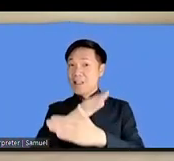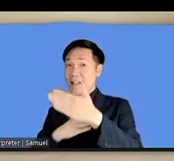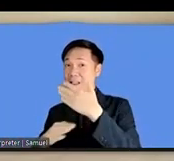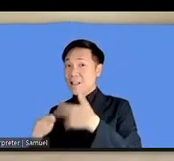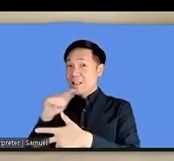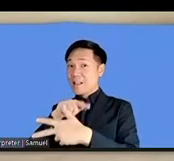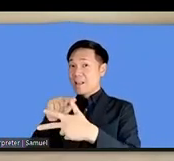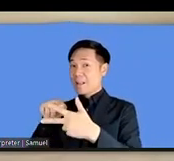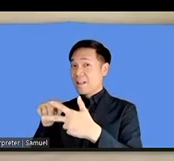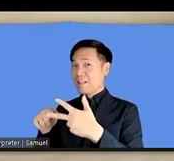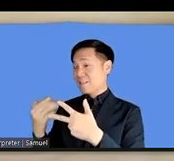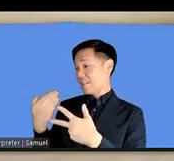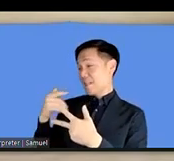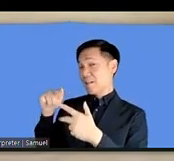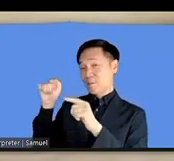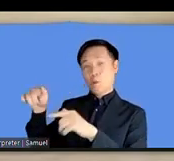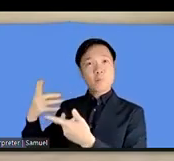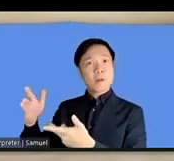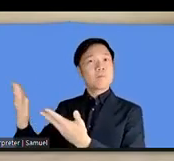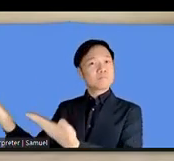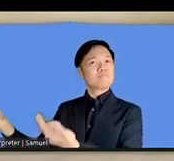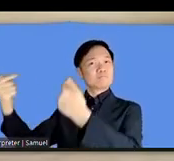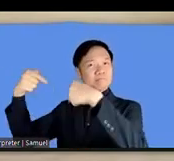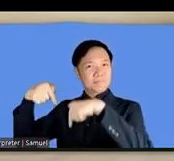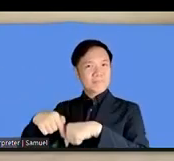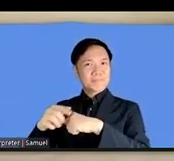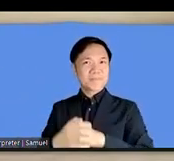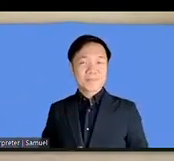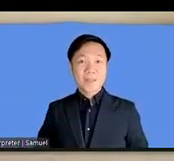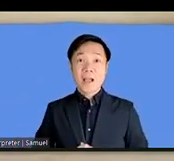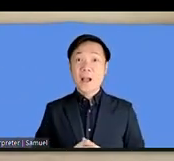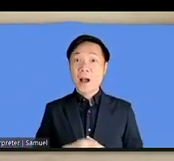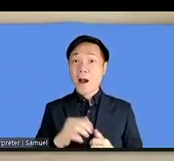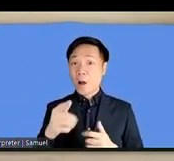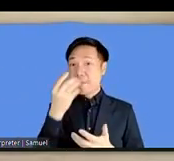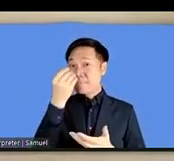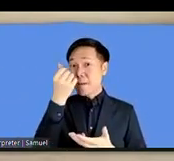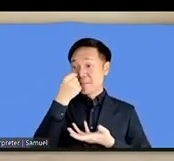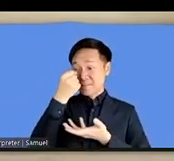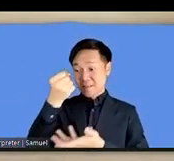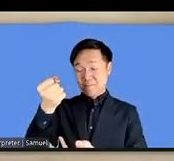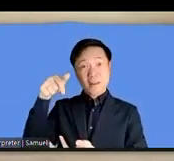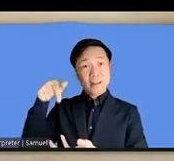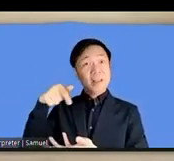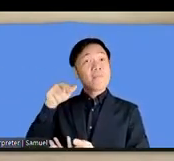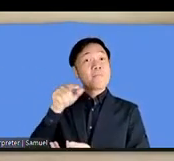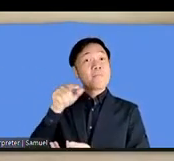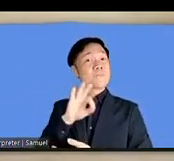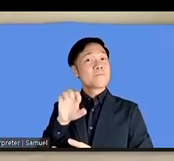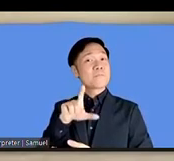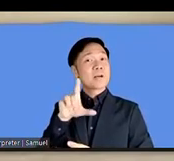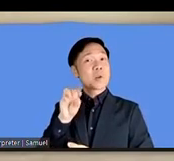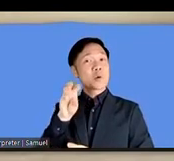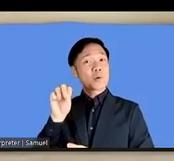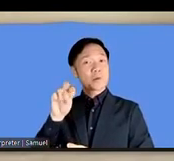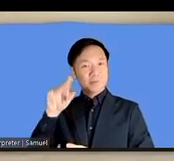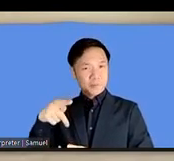of Vint Cerf who has funded our fellowship program so we have here Vidya Reddy